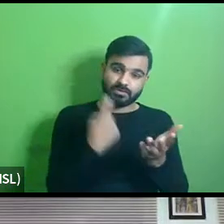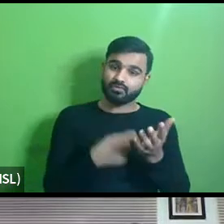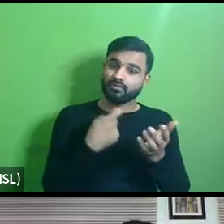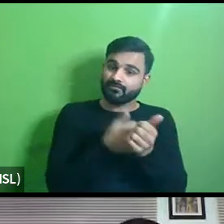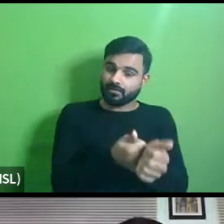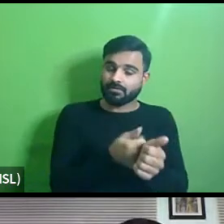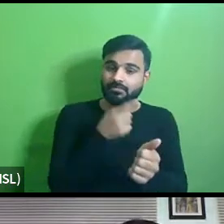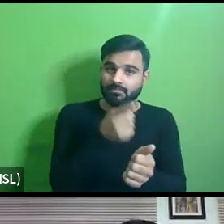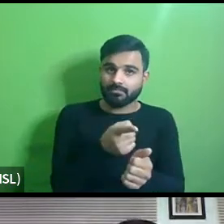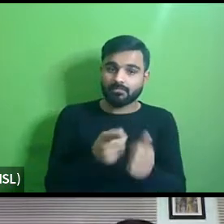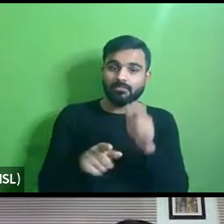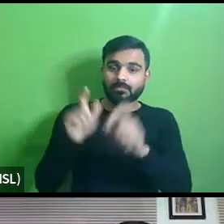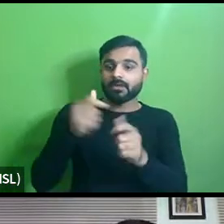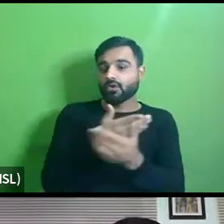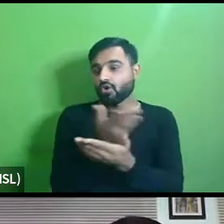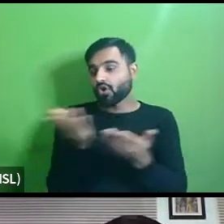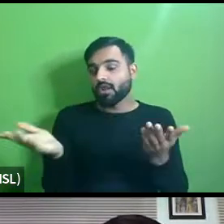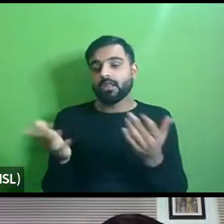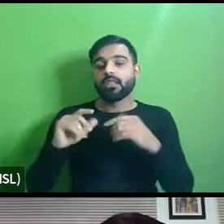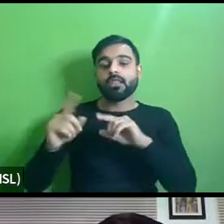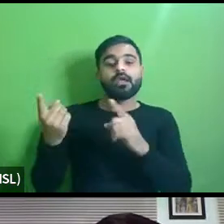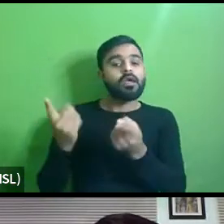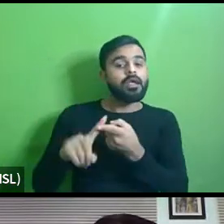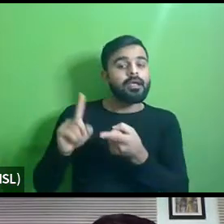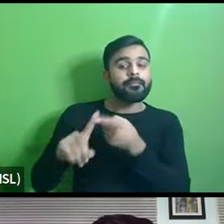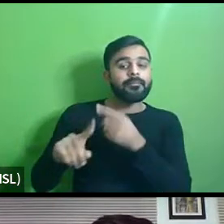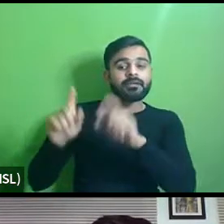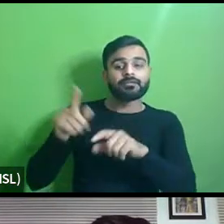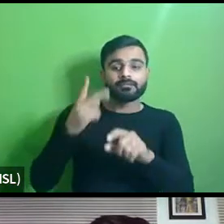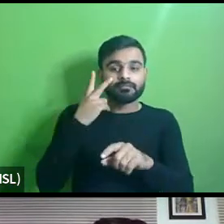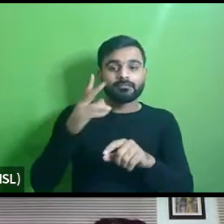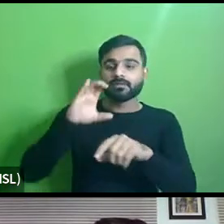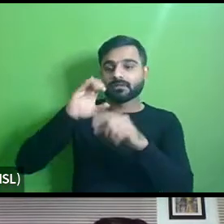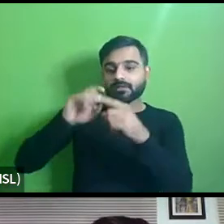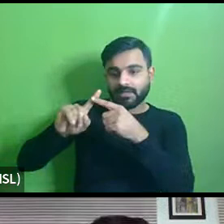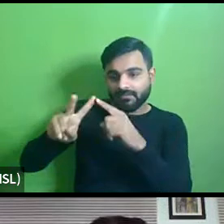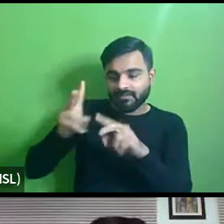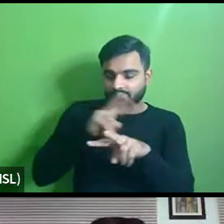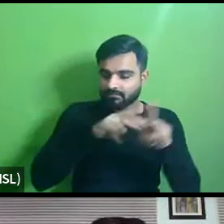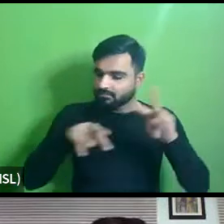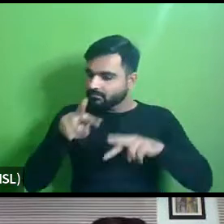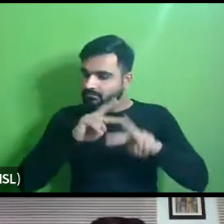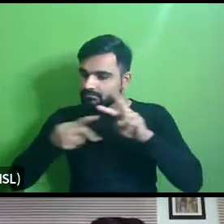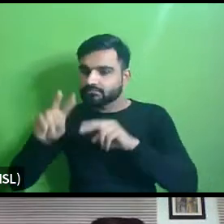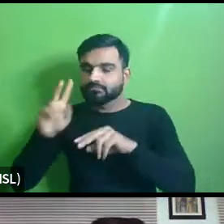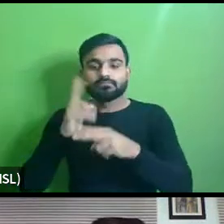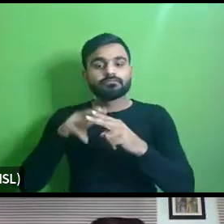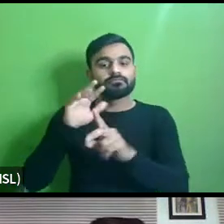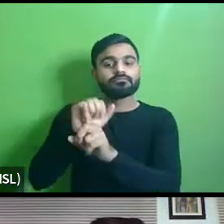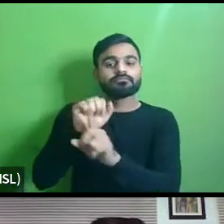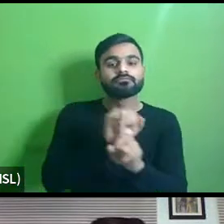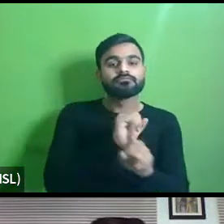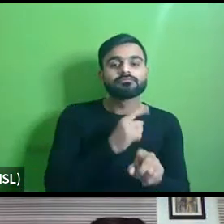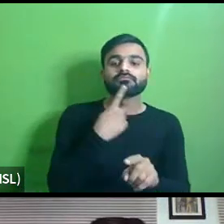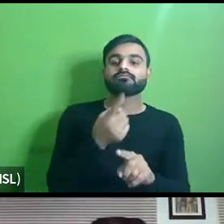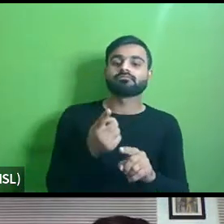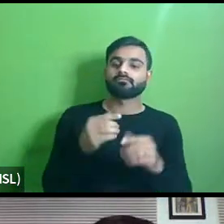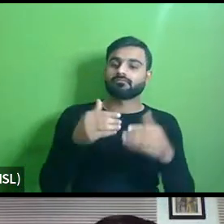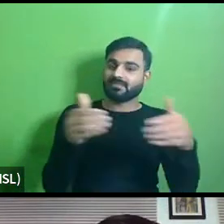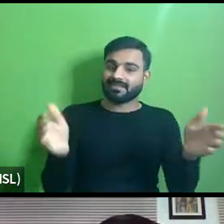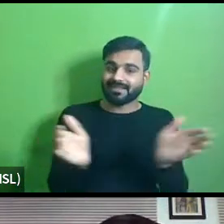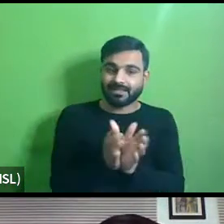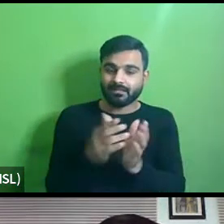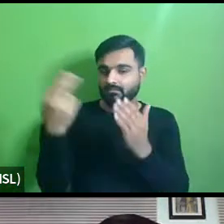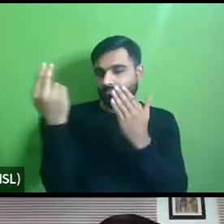a breach like this then what happens and you know uh cctv or something something so we'll have to uh as a community of